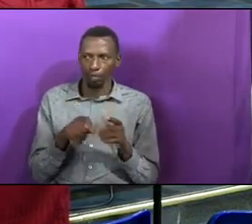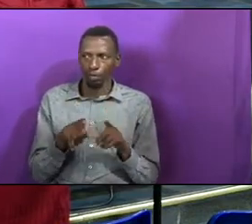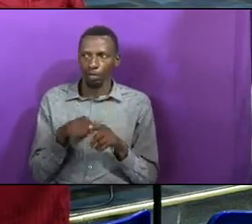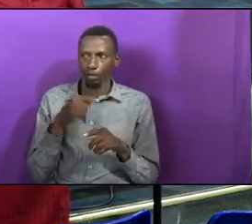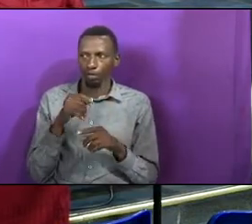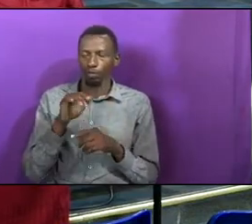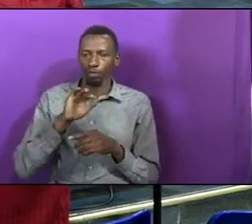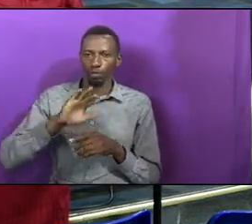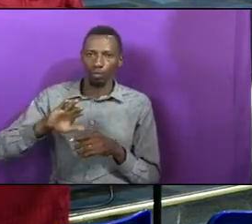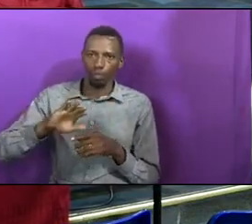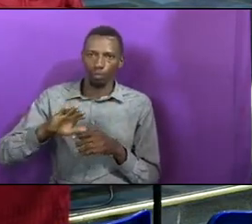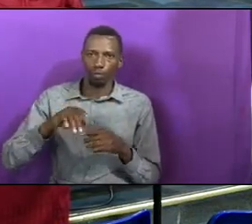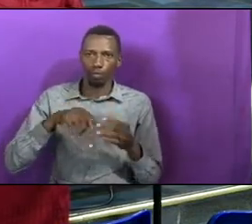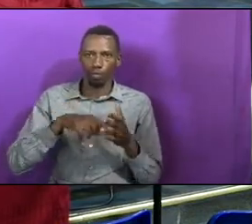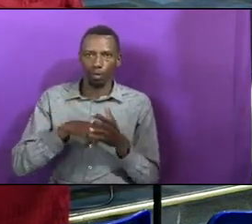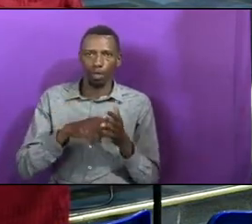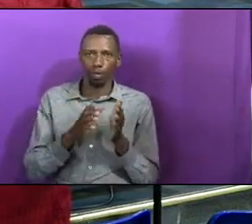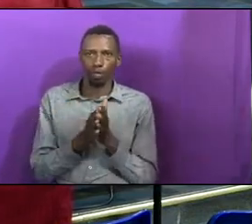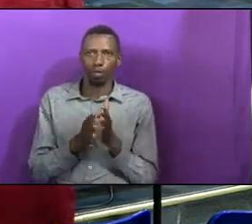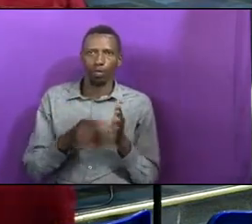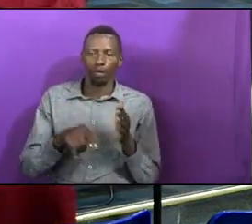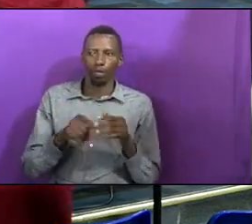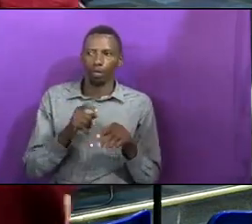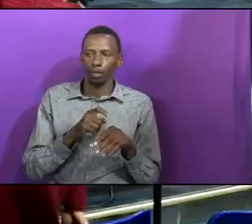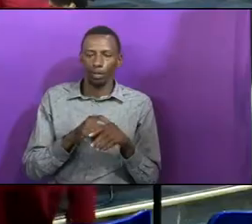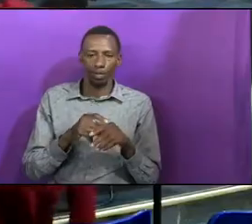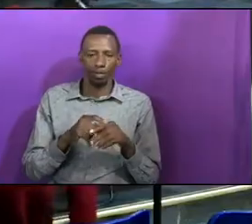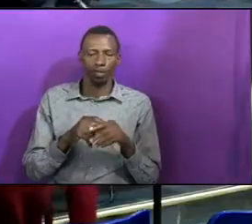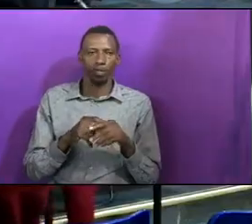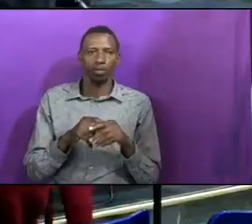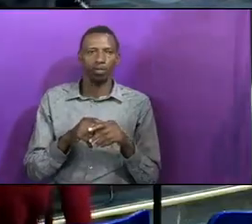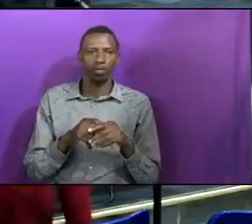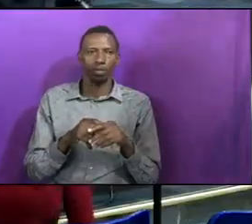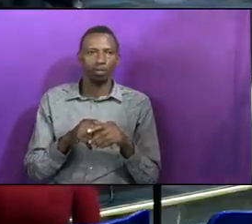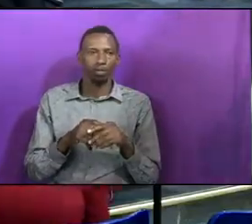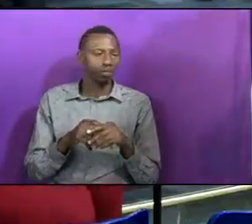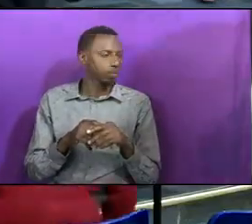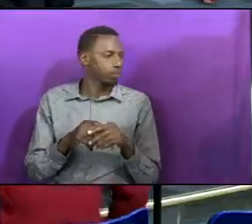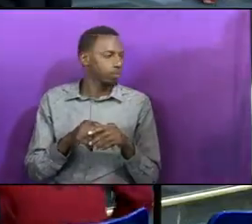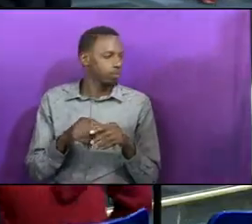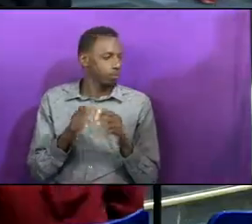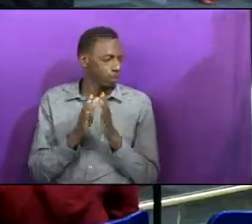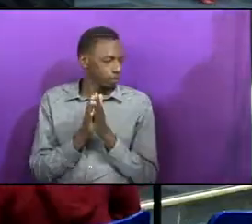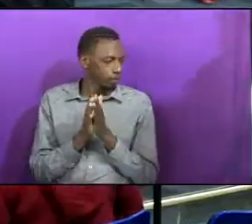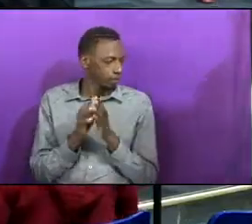remaining, you can kneel with us as we conclude the meeting. Amen.